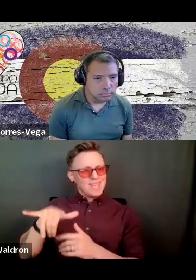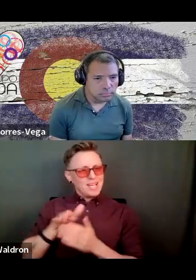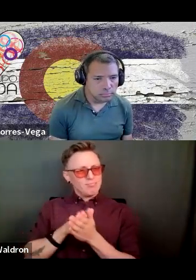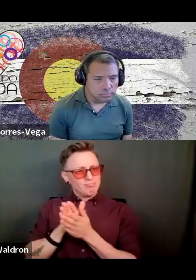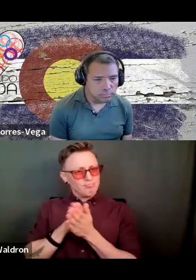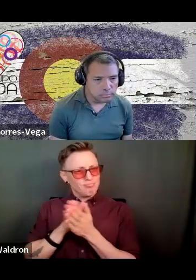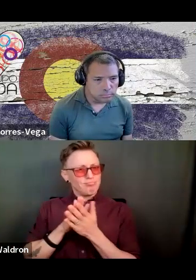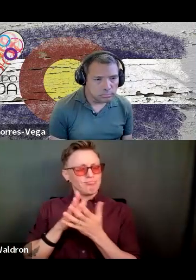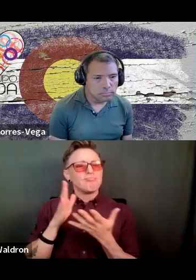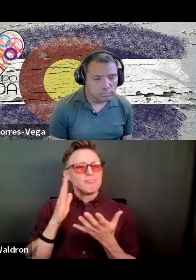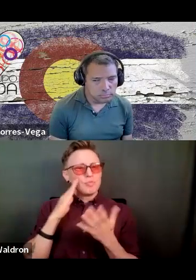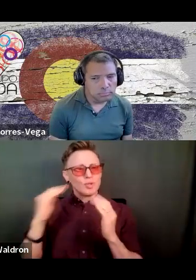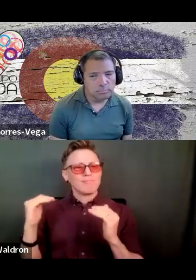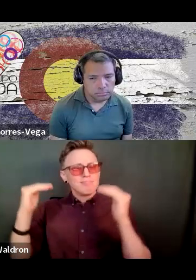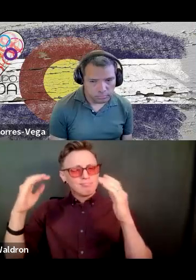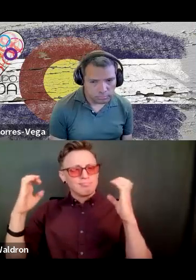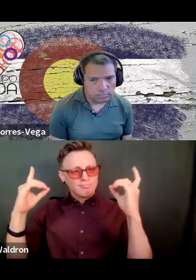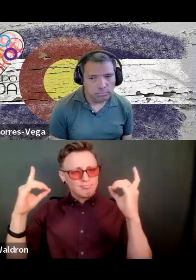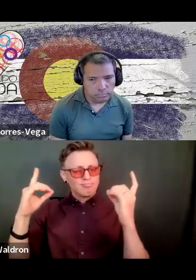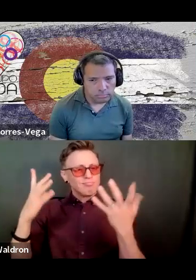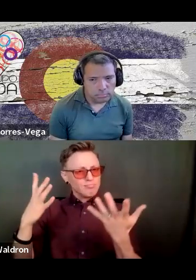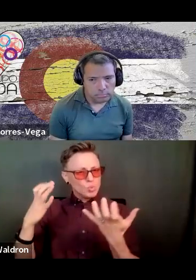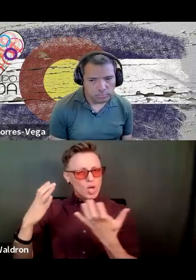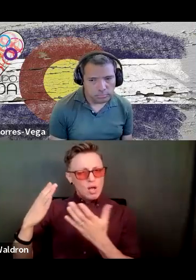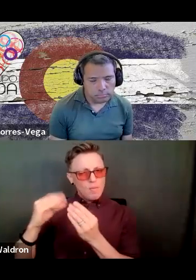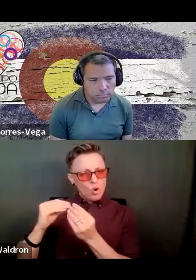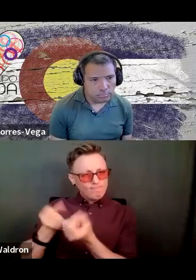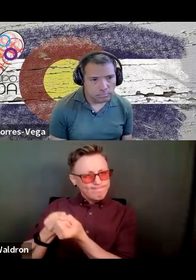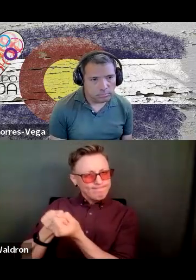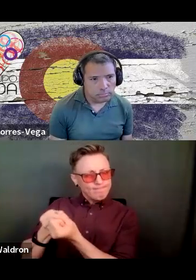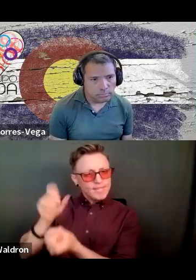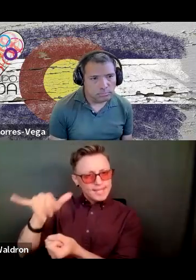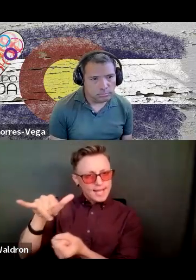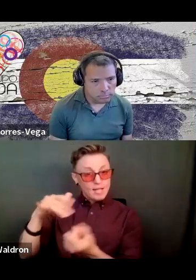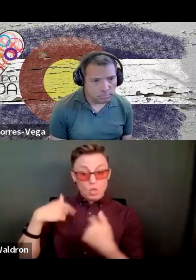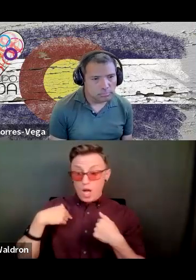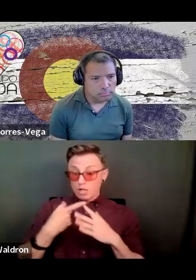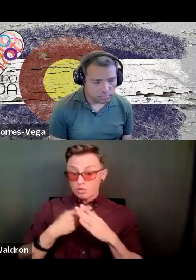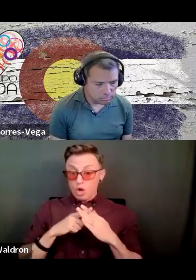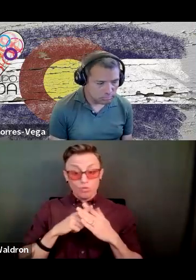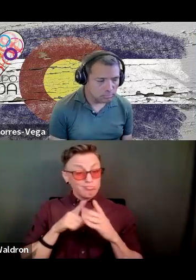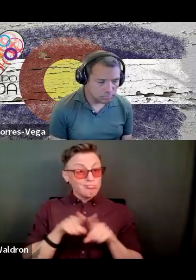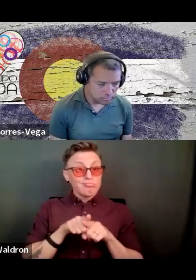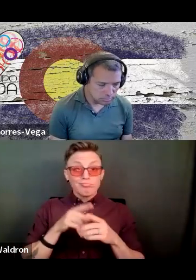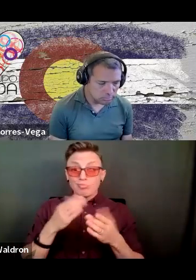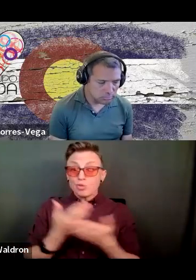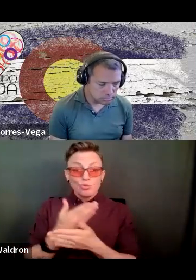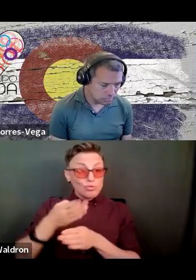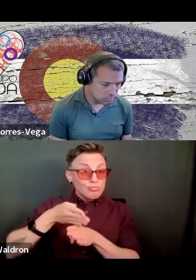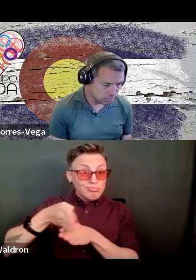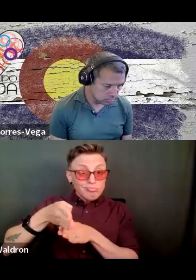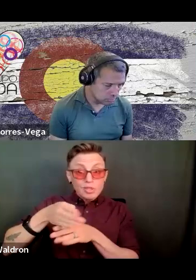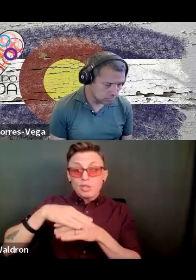first entered into higher higher education. So I started a career as a coordinator for